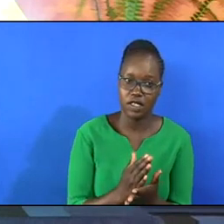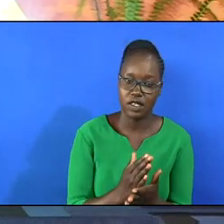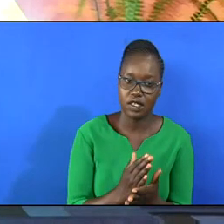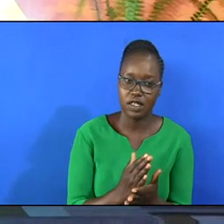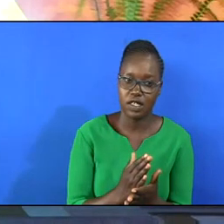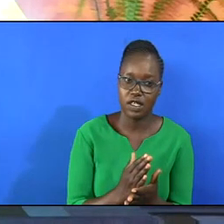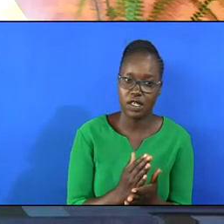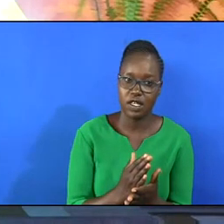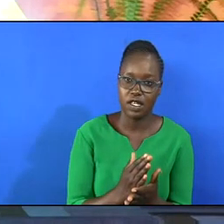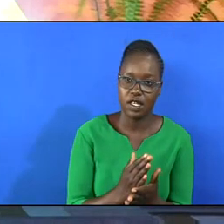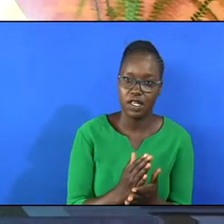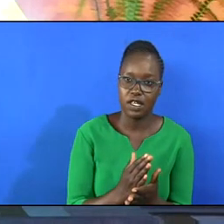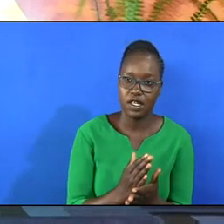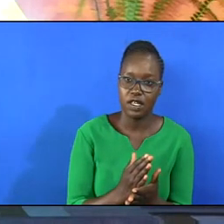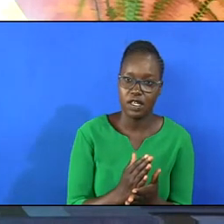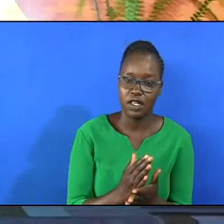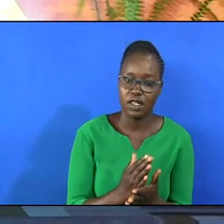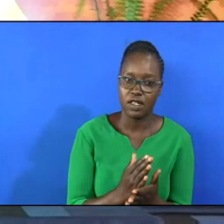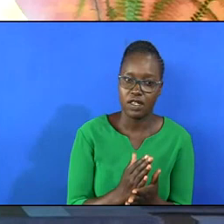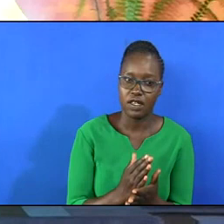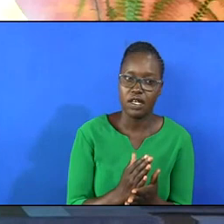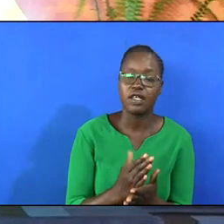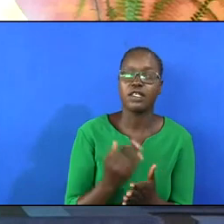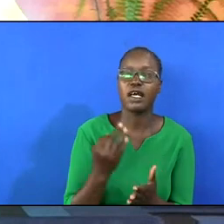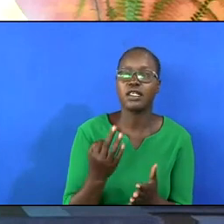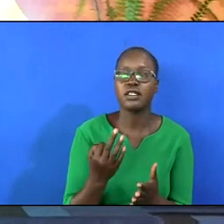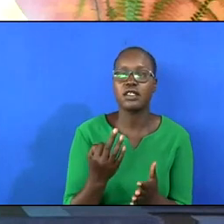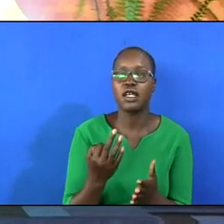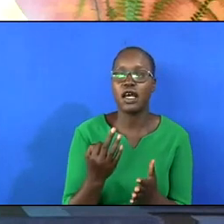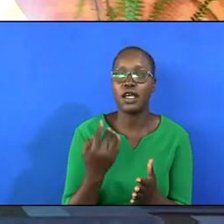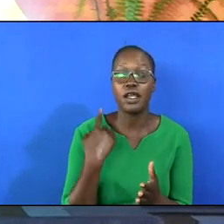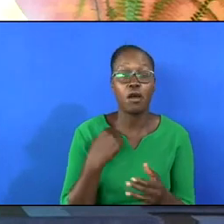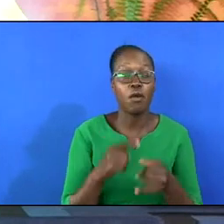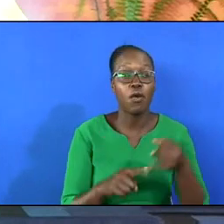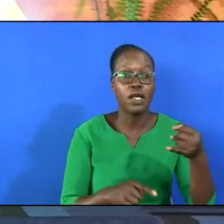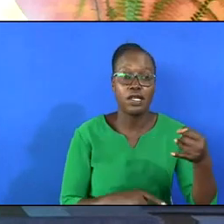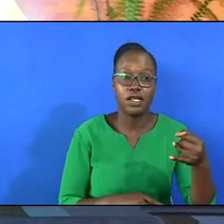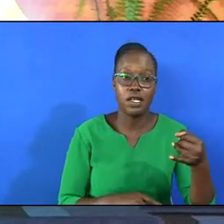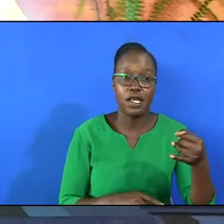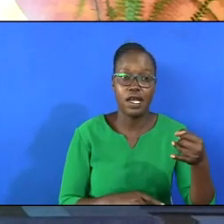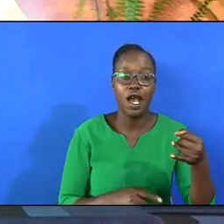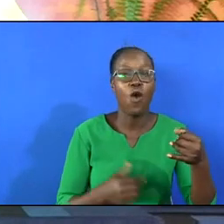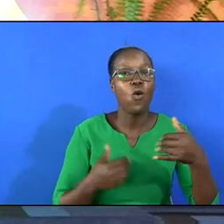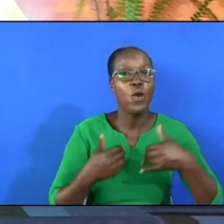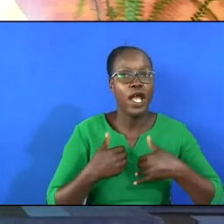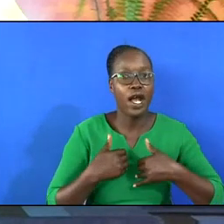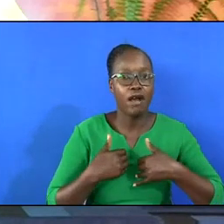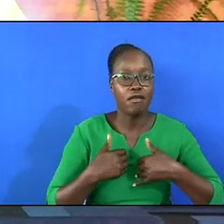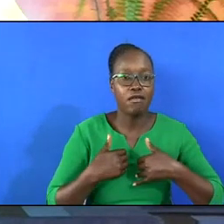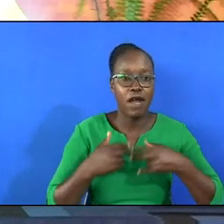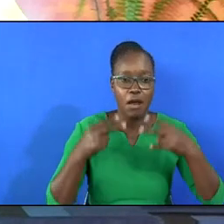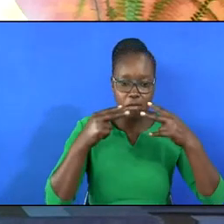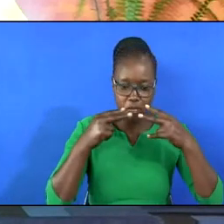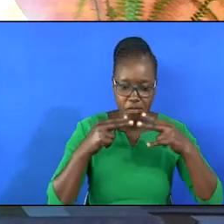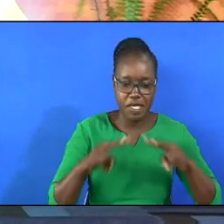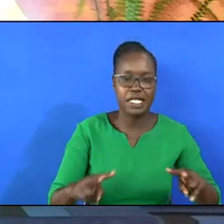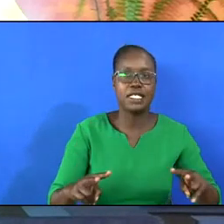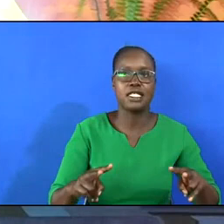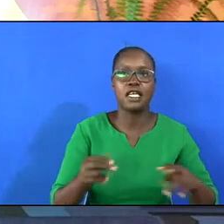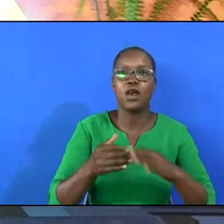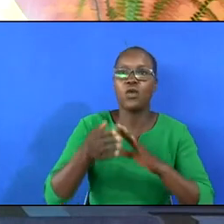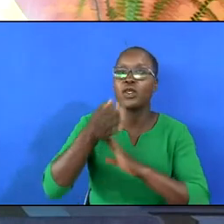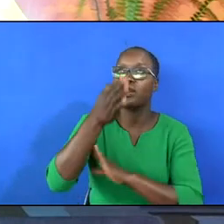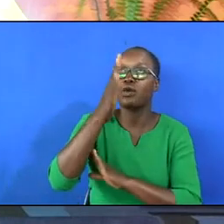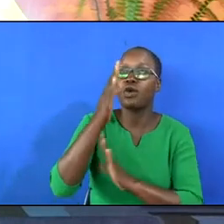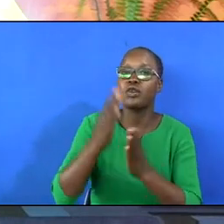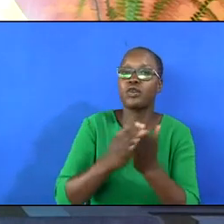The following are our blessings. Number one. We have peace with